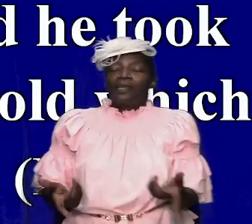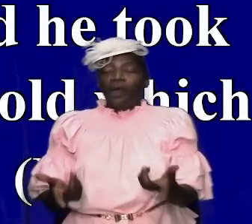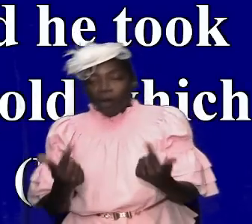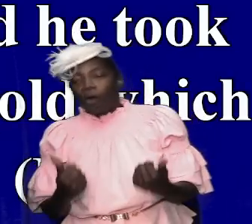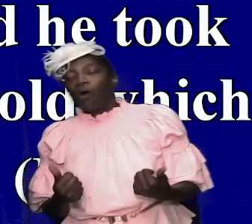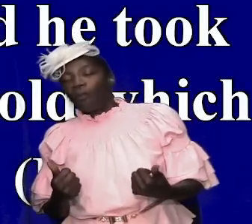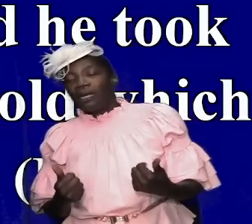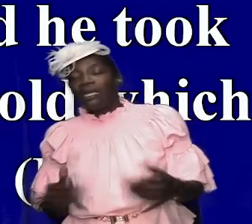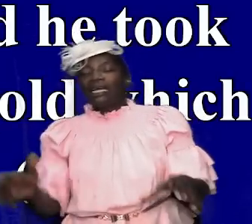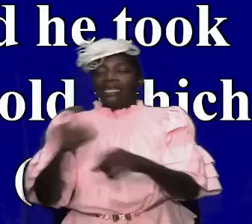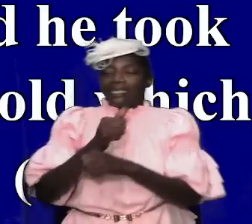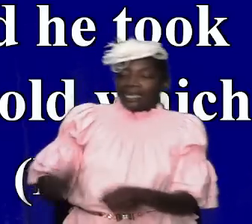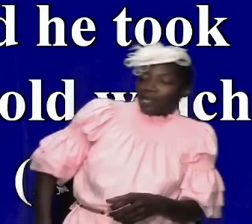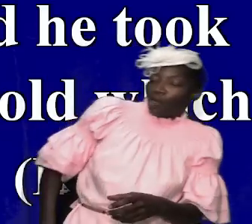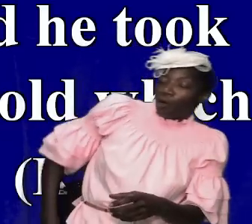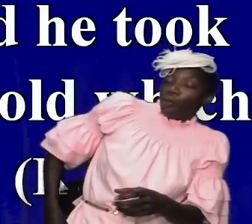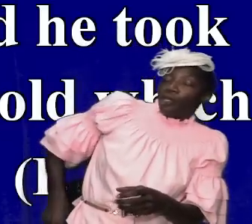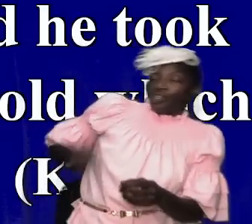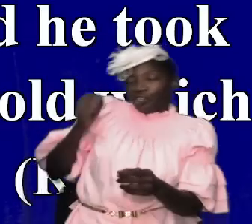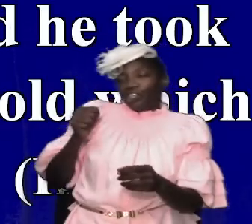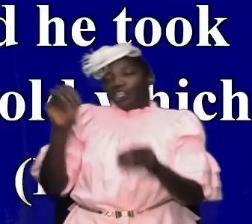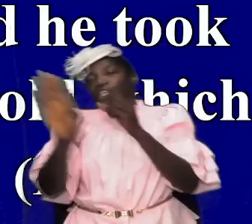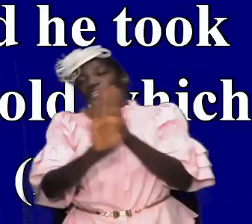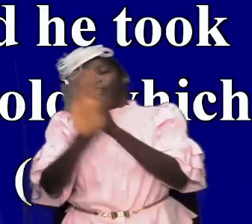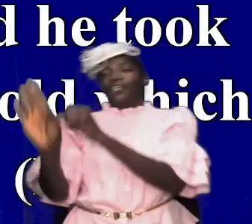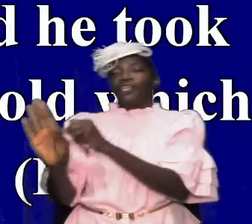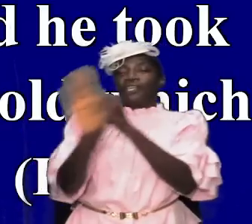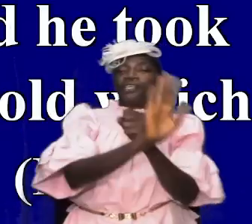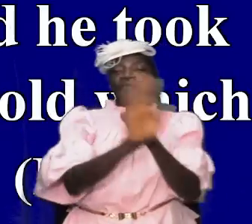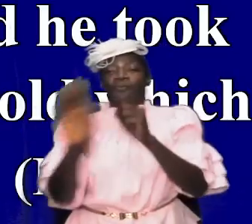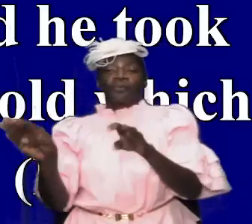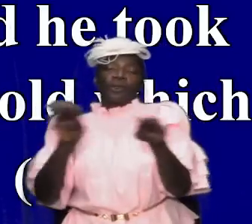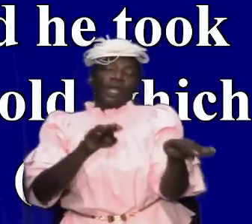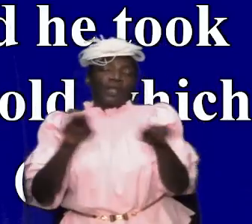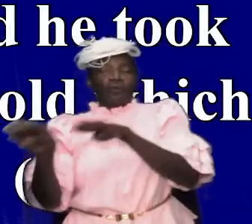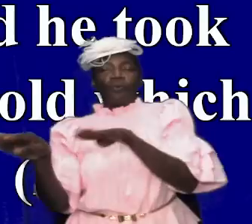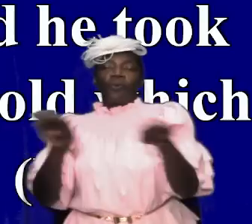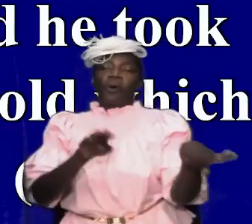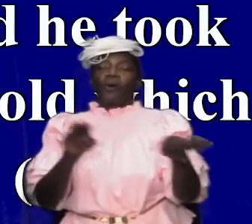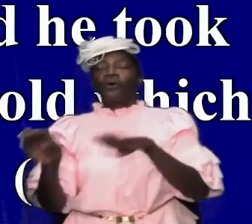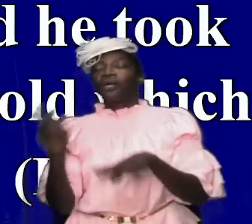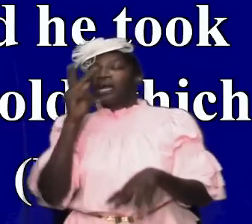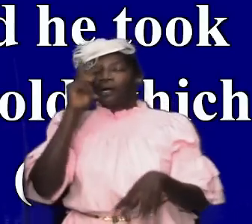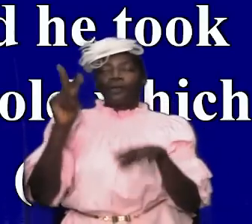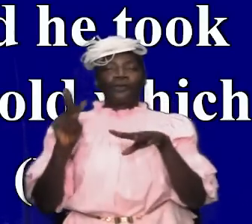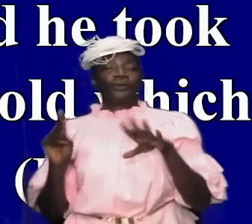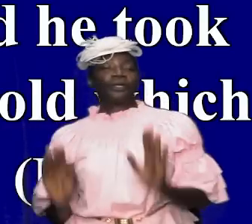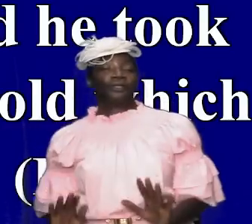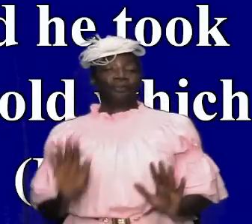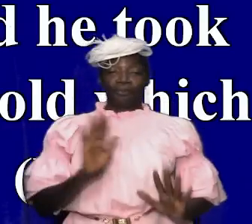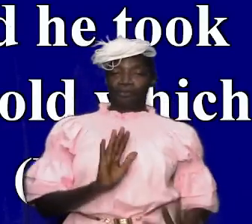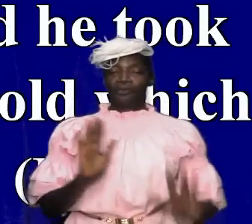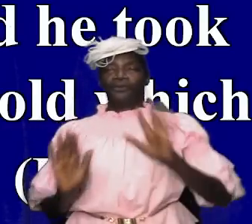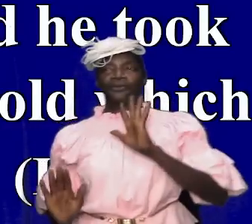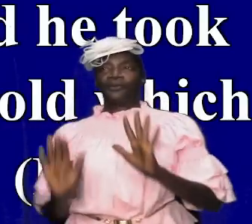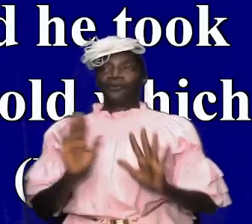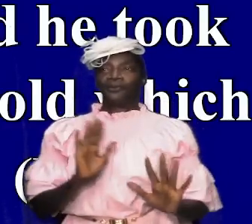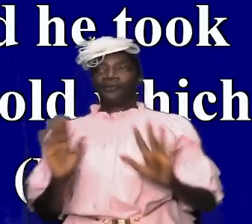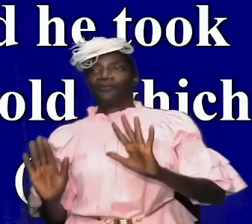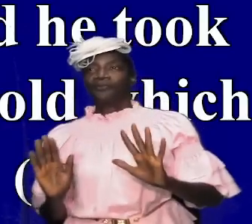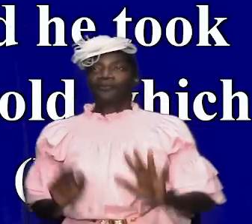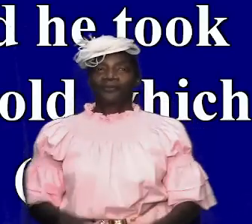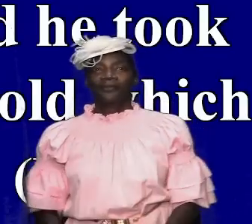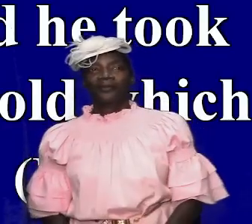and they would have taken up the shield and they would have walked across with him and look at the pump and pageantry and i put that in